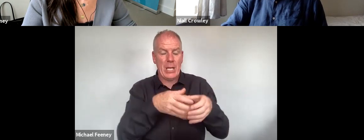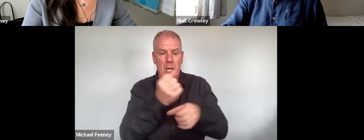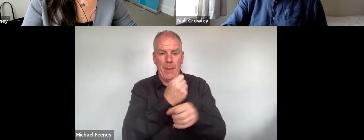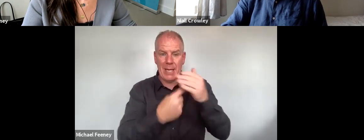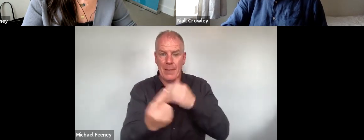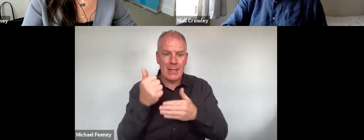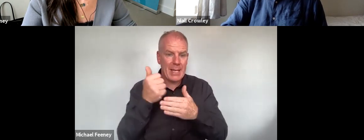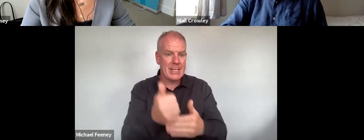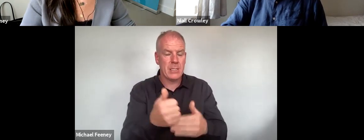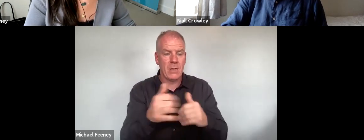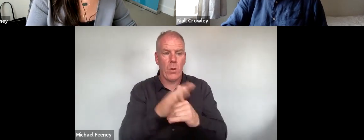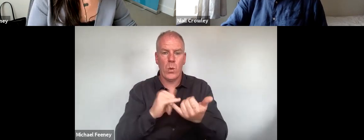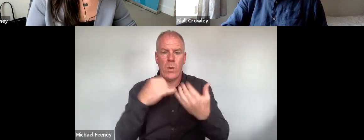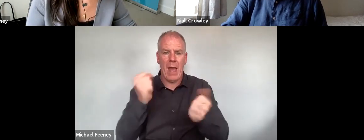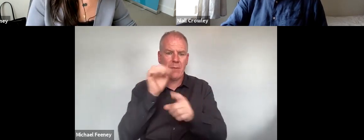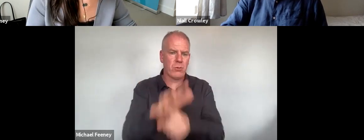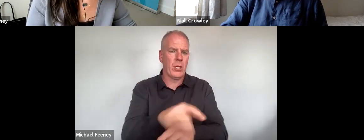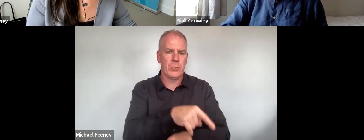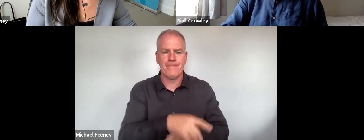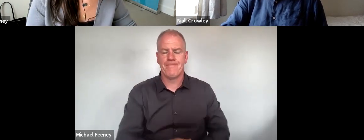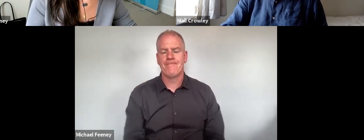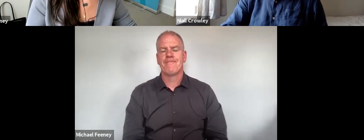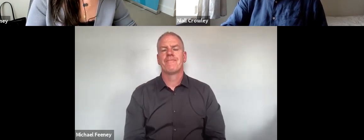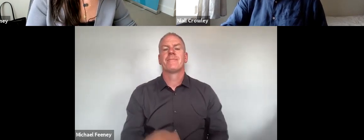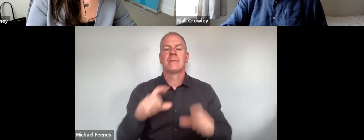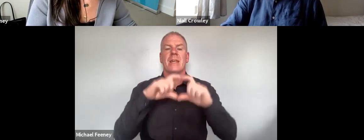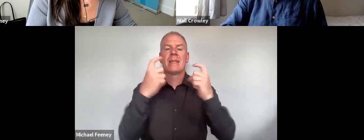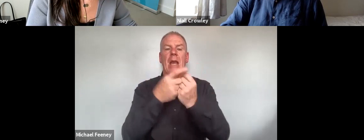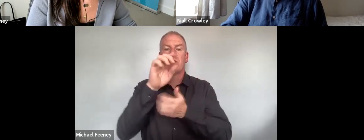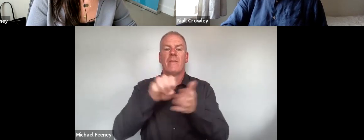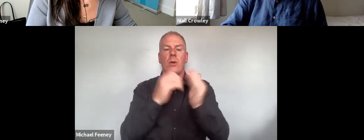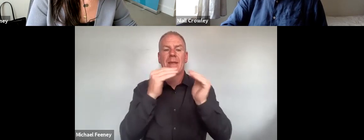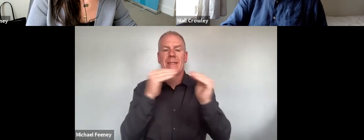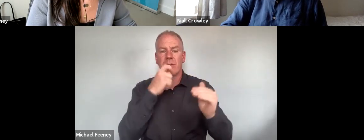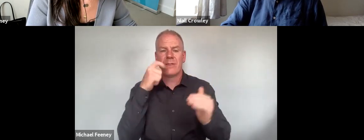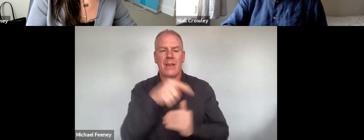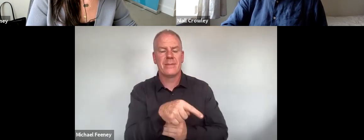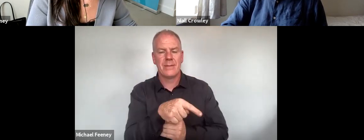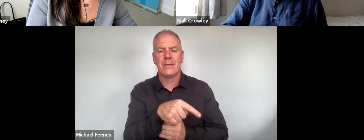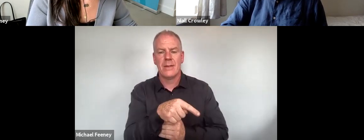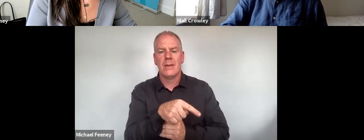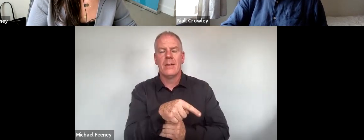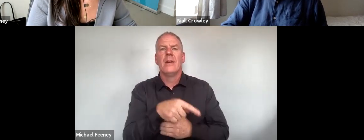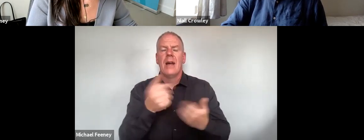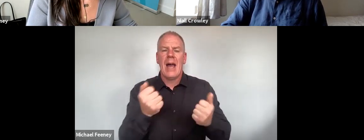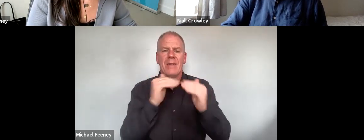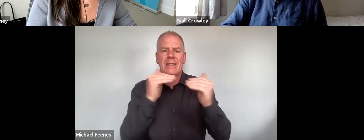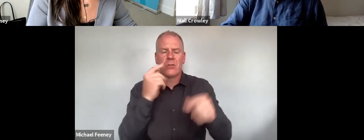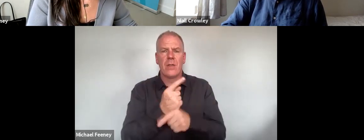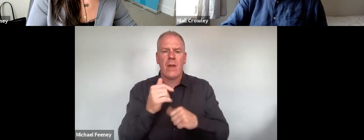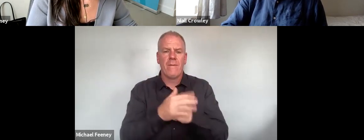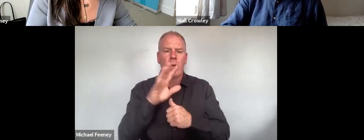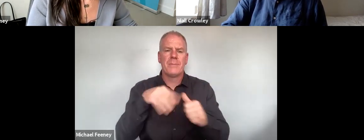assistance to victims of discrimination. The Council of Europe standard identifies and sets standards in relation to a specific